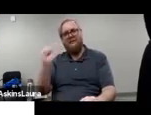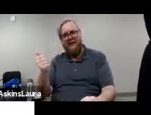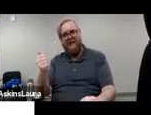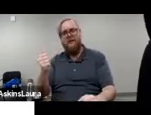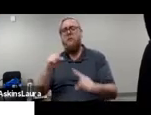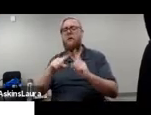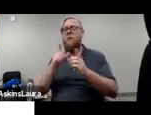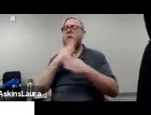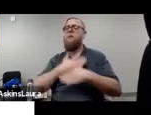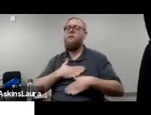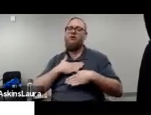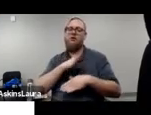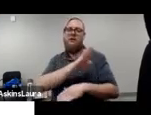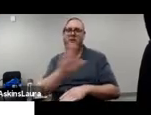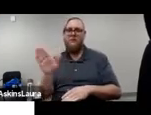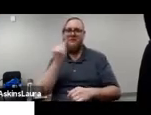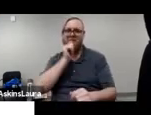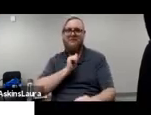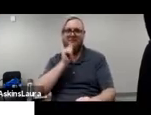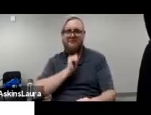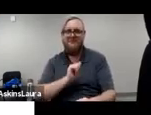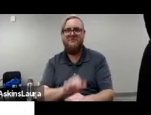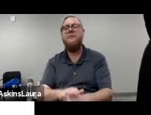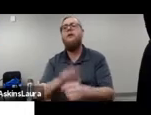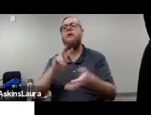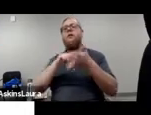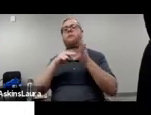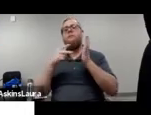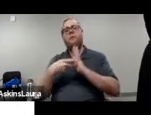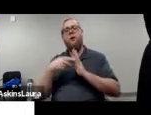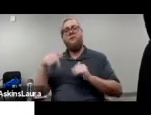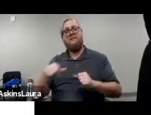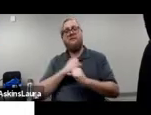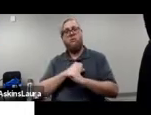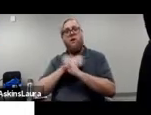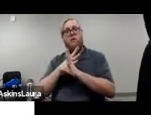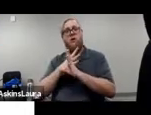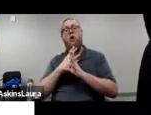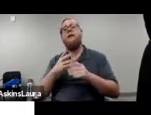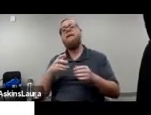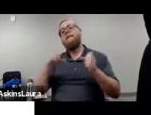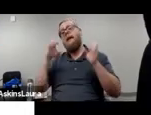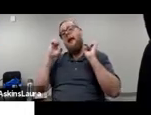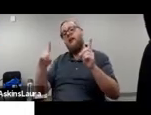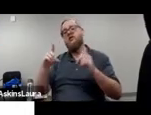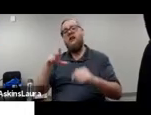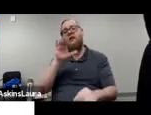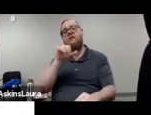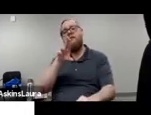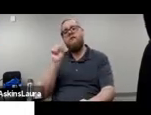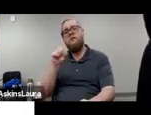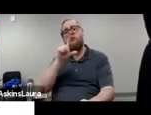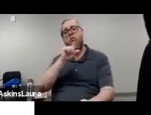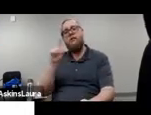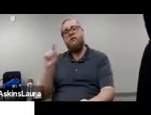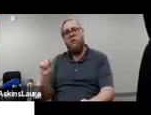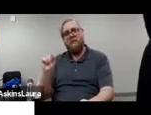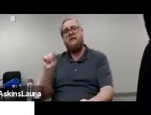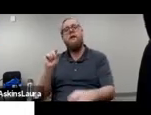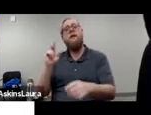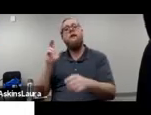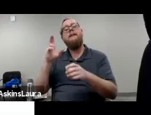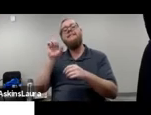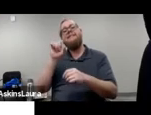everybody's patience. So the purpose of today's webinar is to educate Census 2020 stakeholders